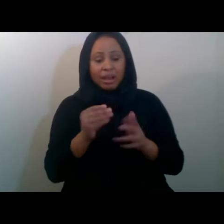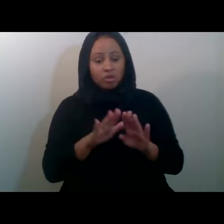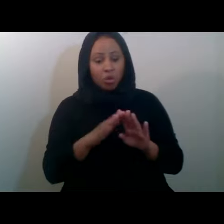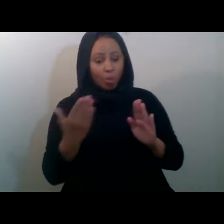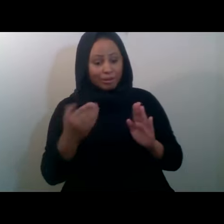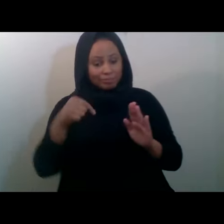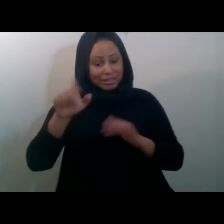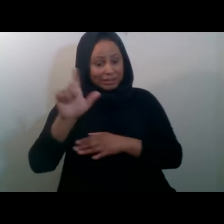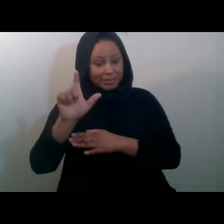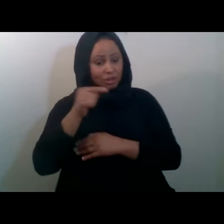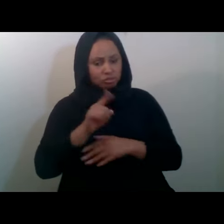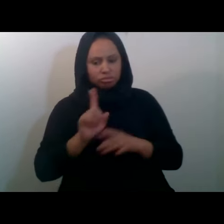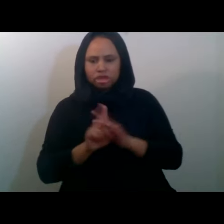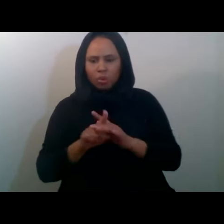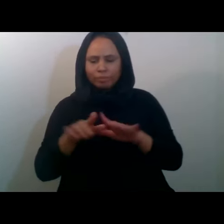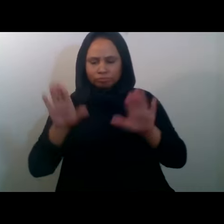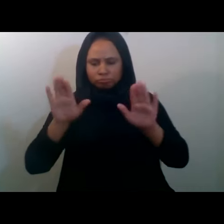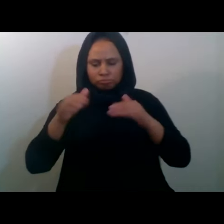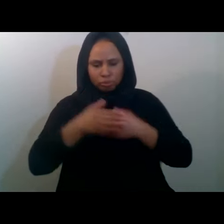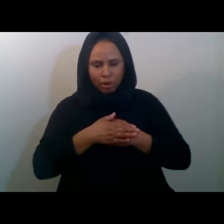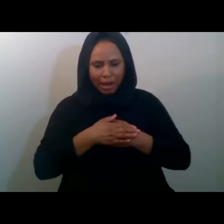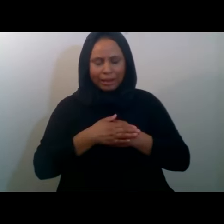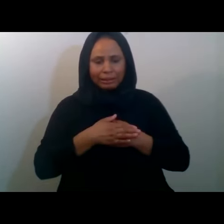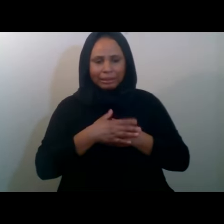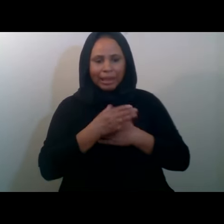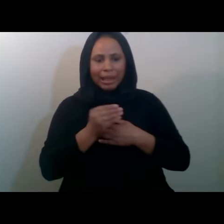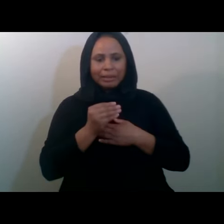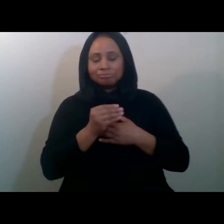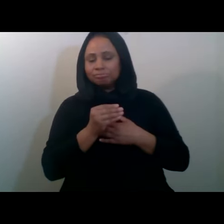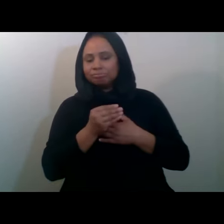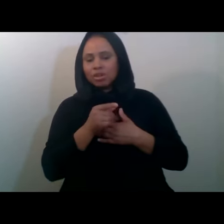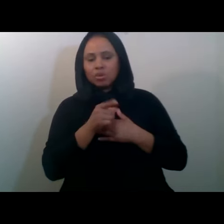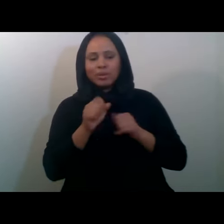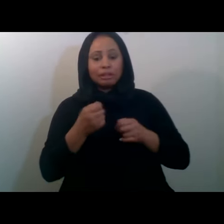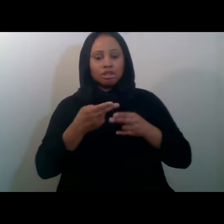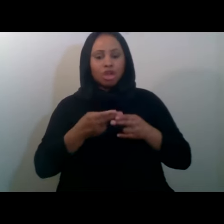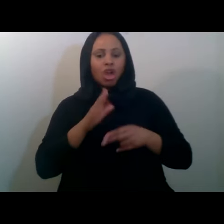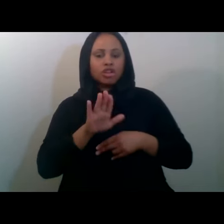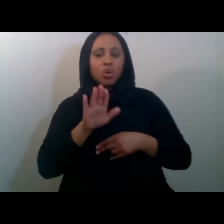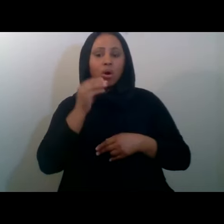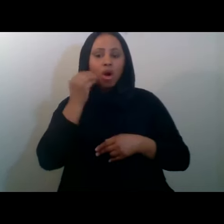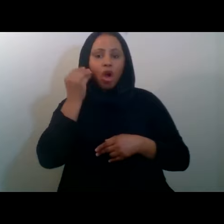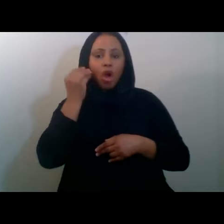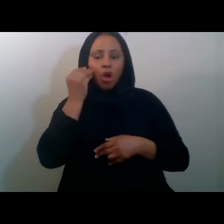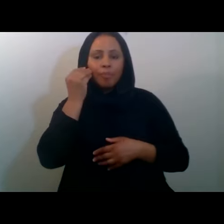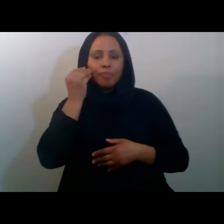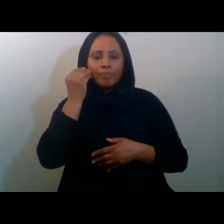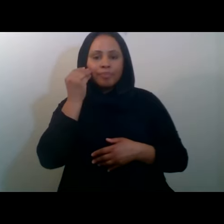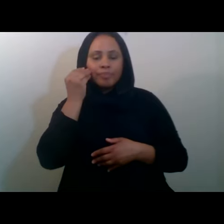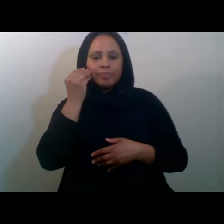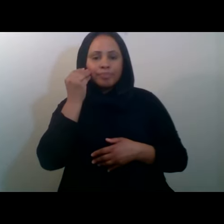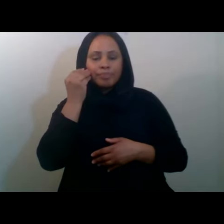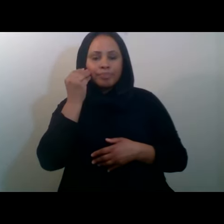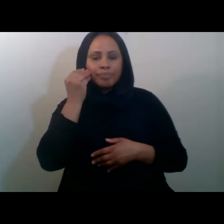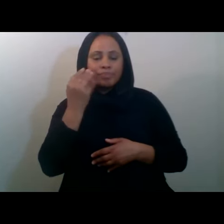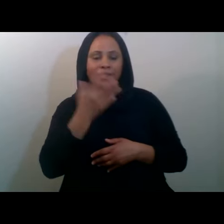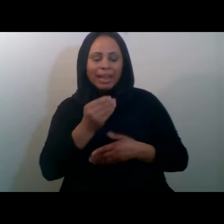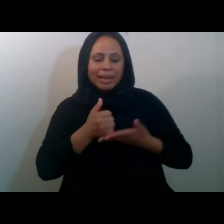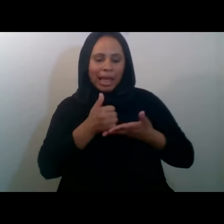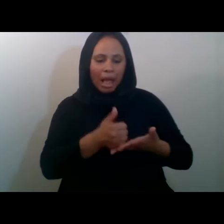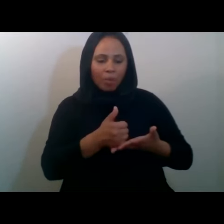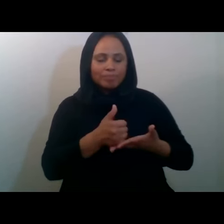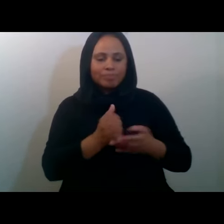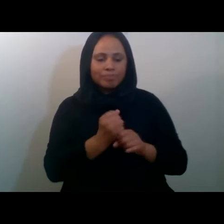a home to, to, to live with to, sorry, a home to, to settle in and to make sure that your kids